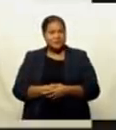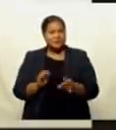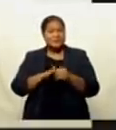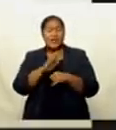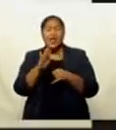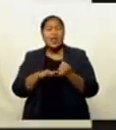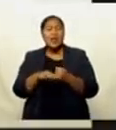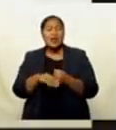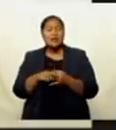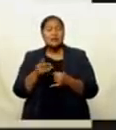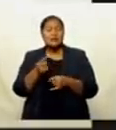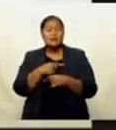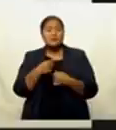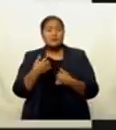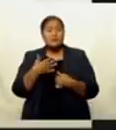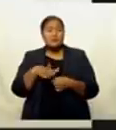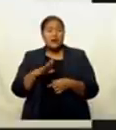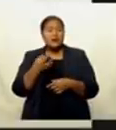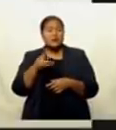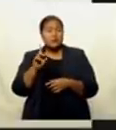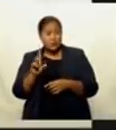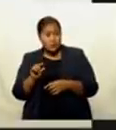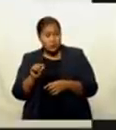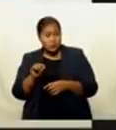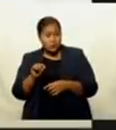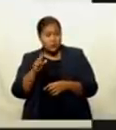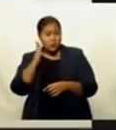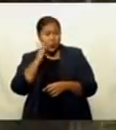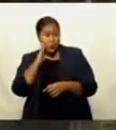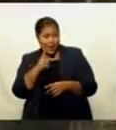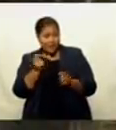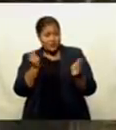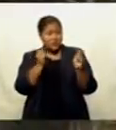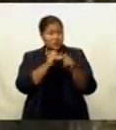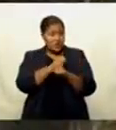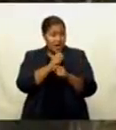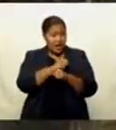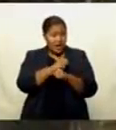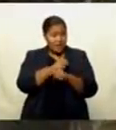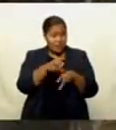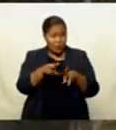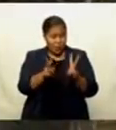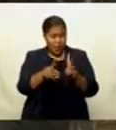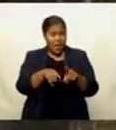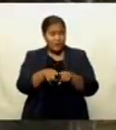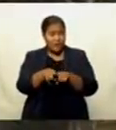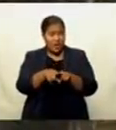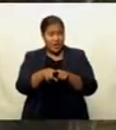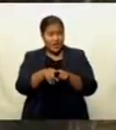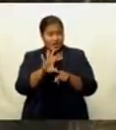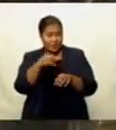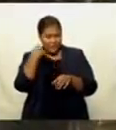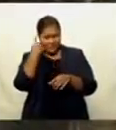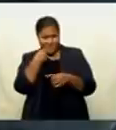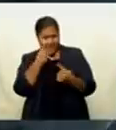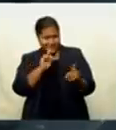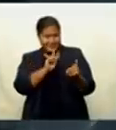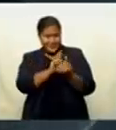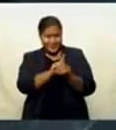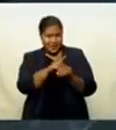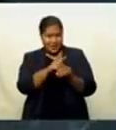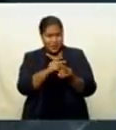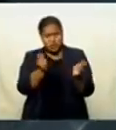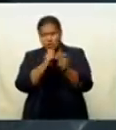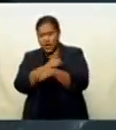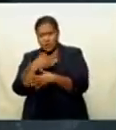is that when we change the mode of delivery from face-to-face to online,